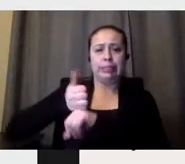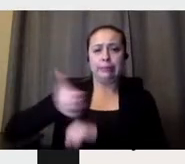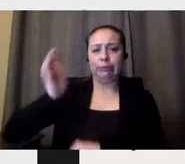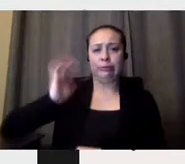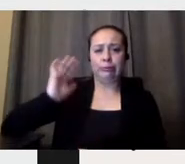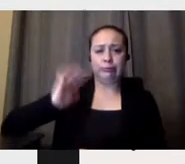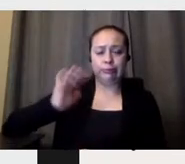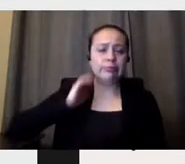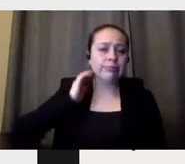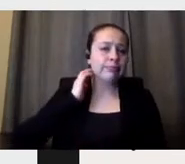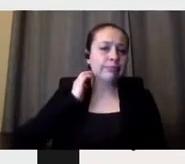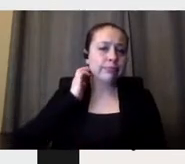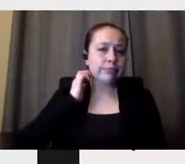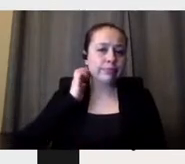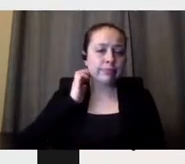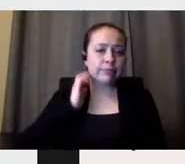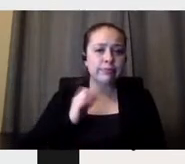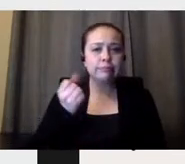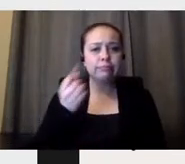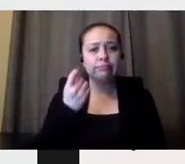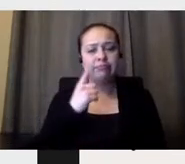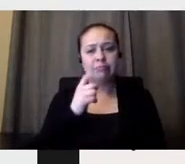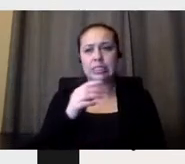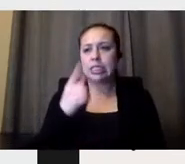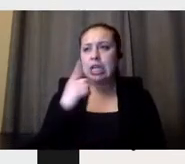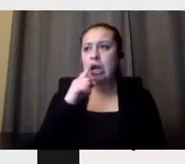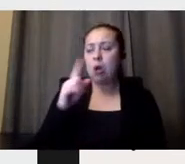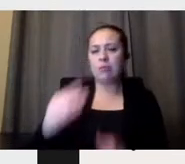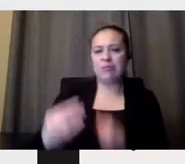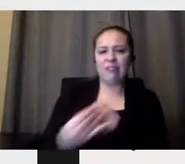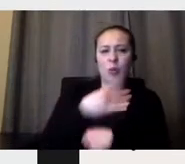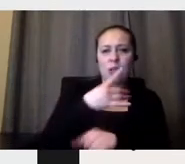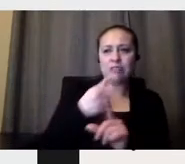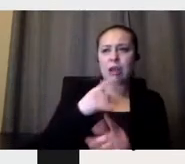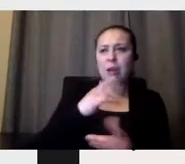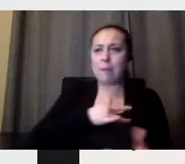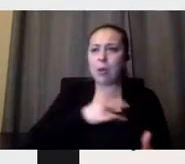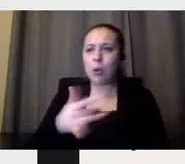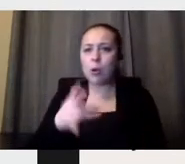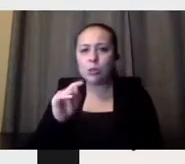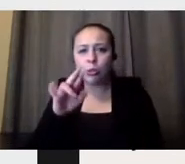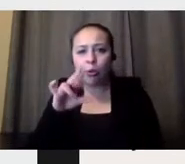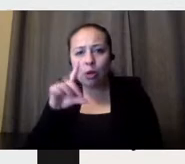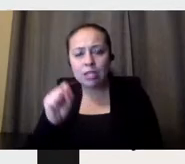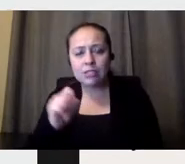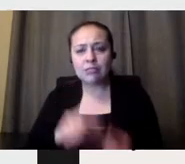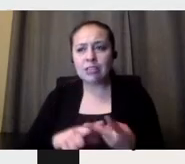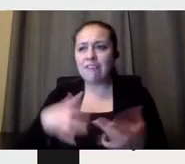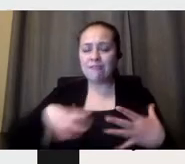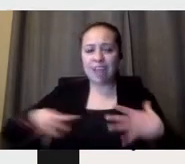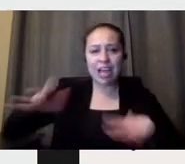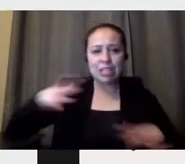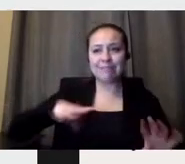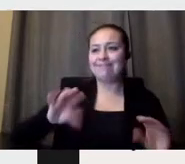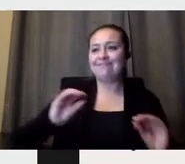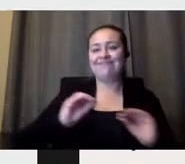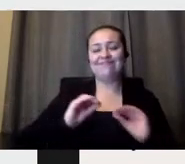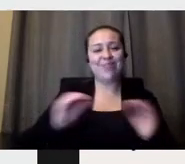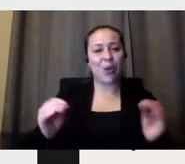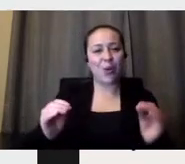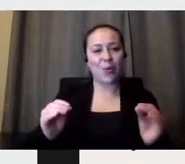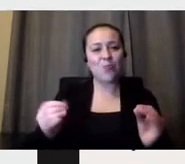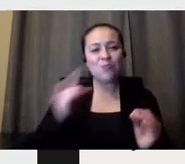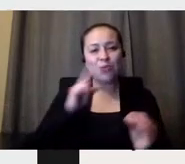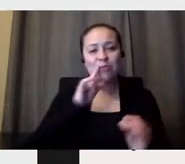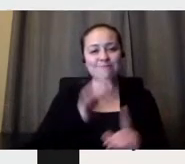guided by fashions or trends. They achieved, on the contrary, their own design style and never abandoned it. The